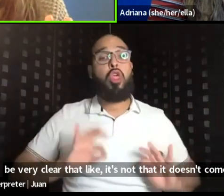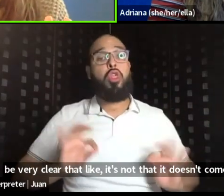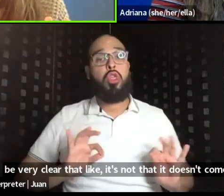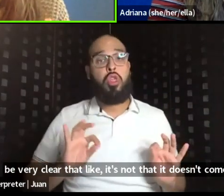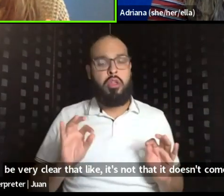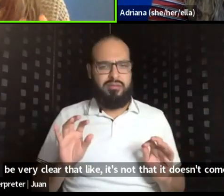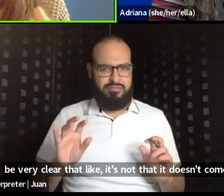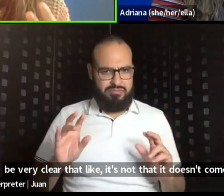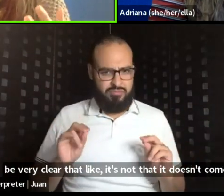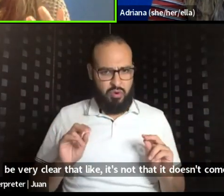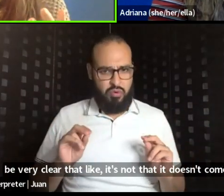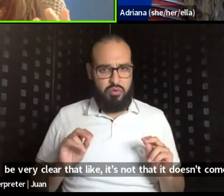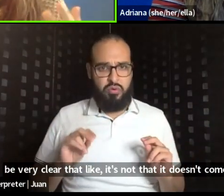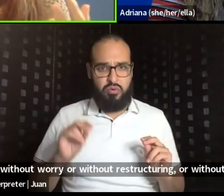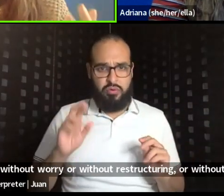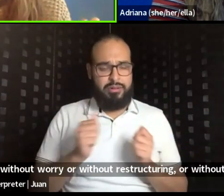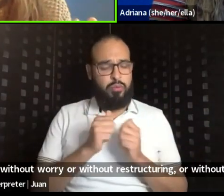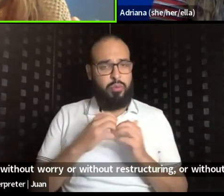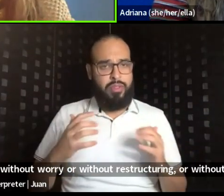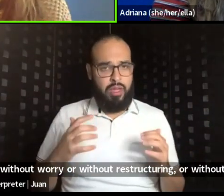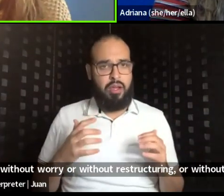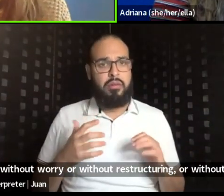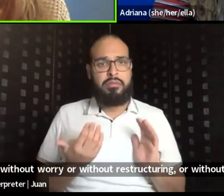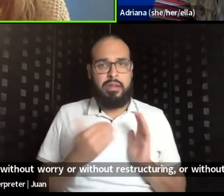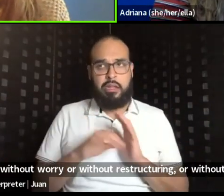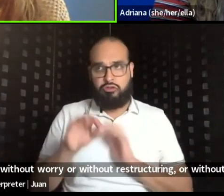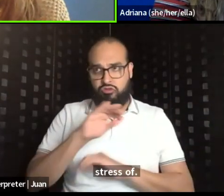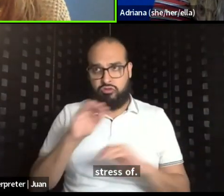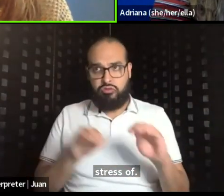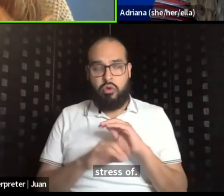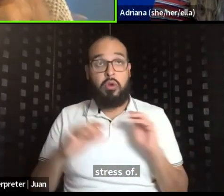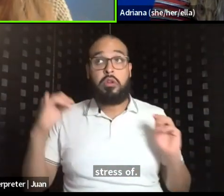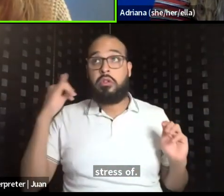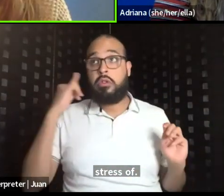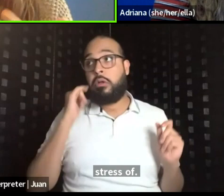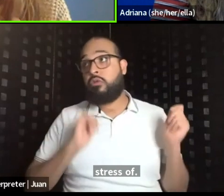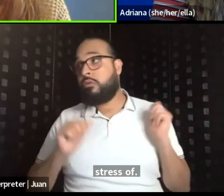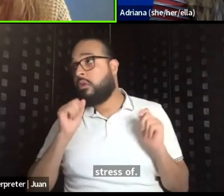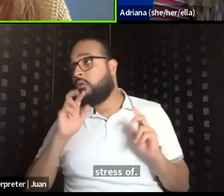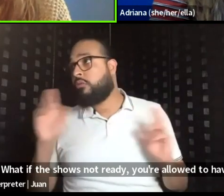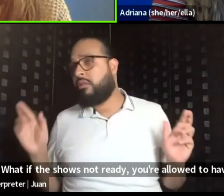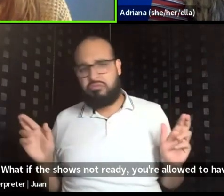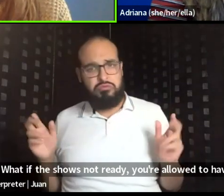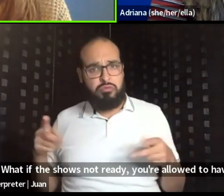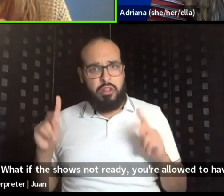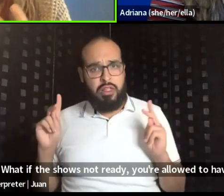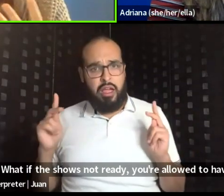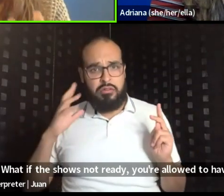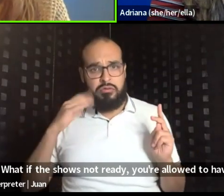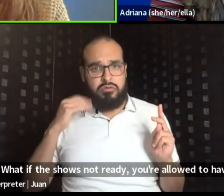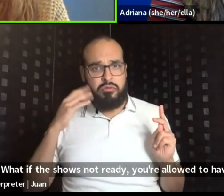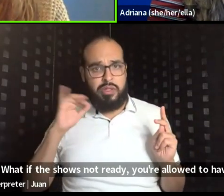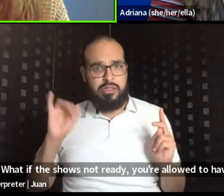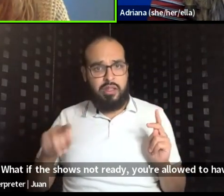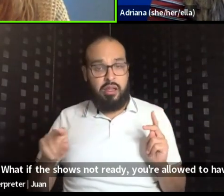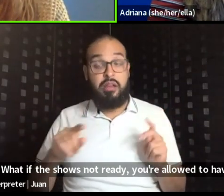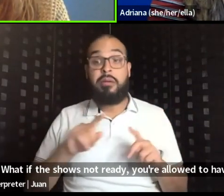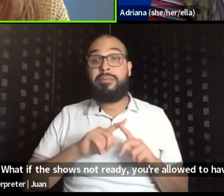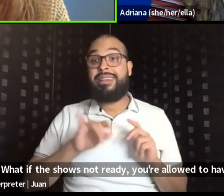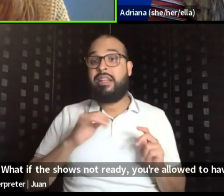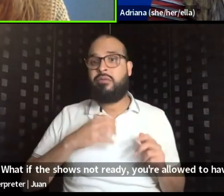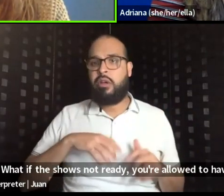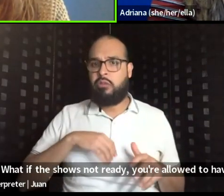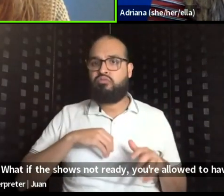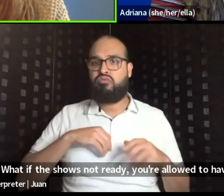restructuring or without a stress of what if the show's not ready, you're allowed to have those feelings. But when we tolerate that discomfort